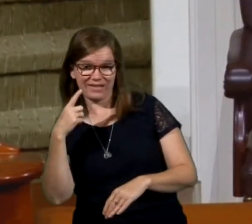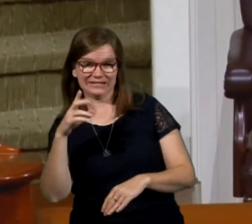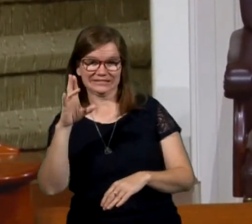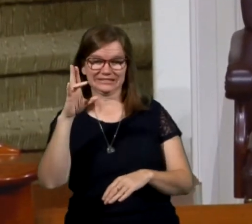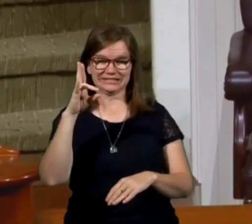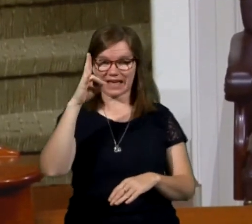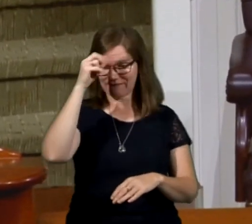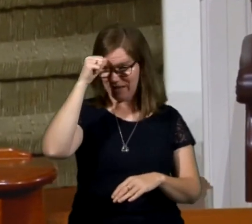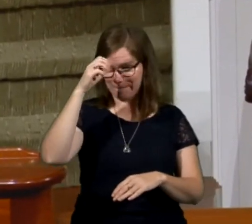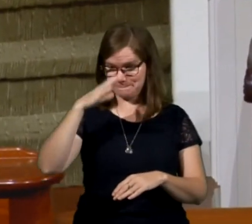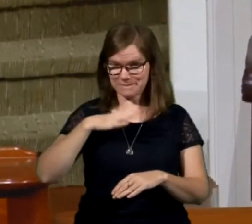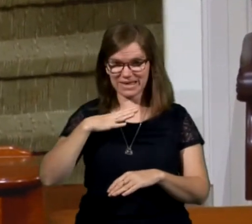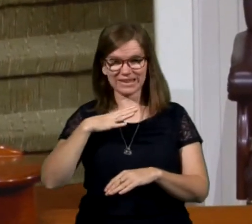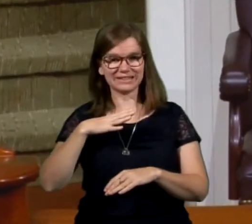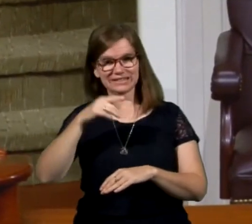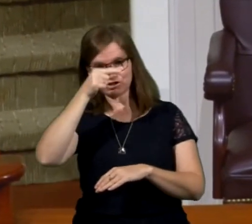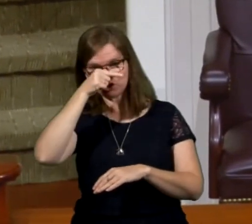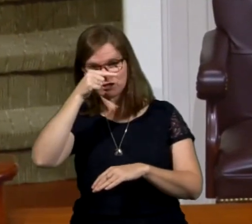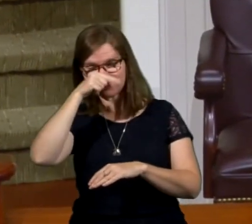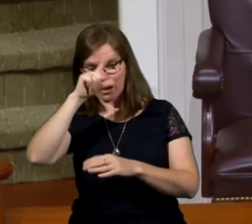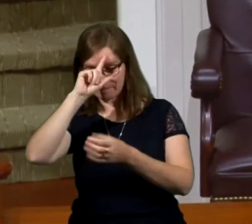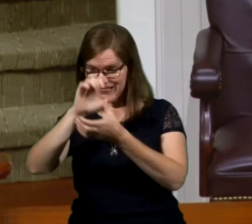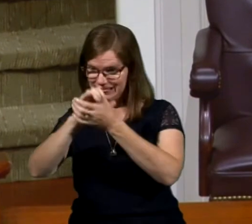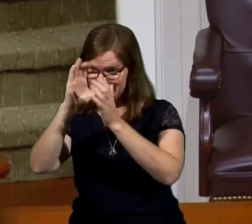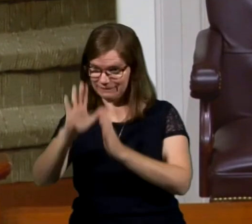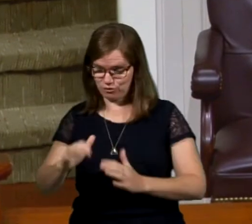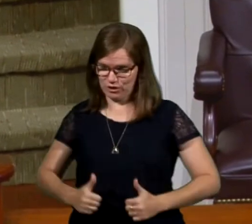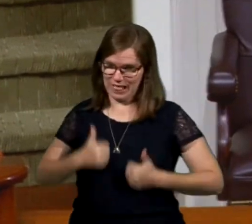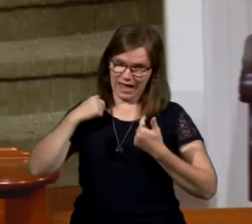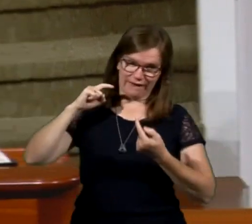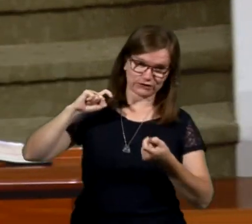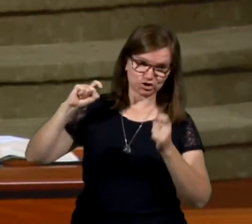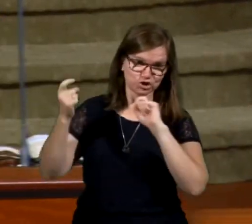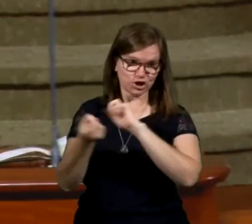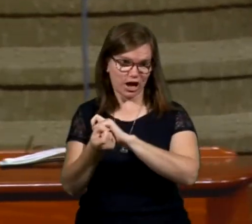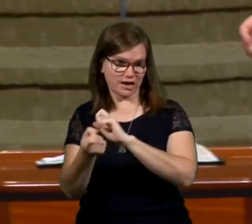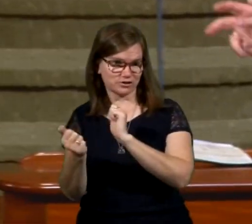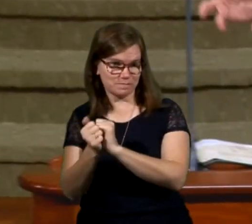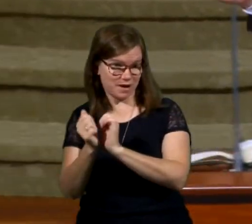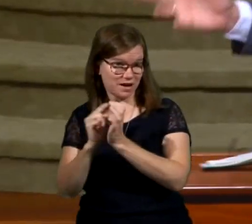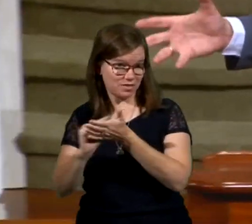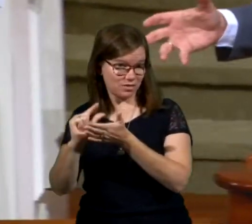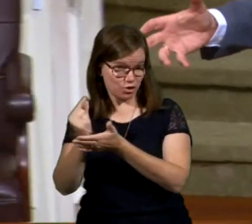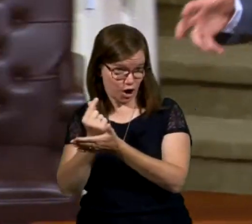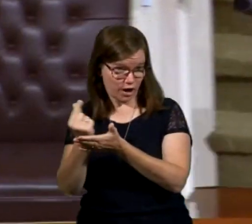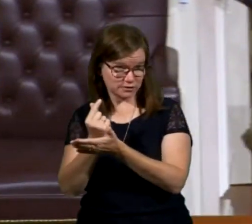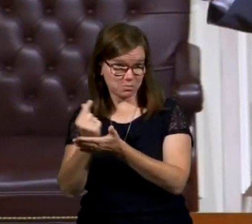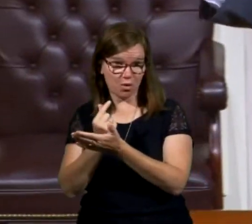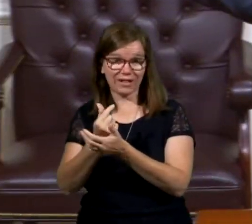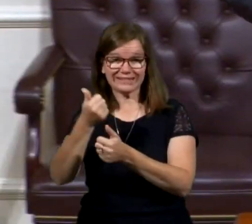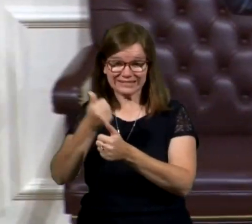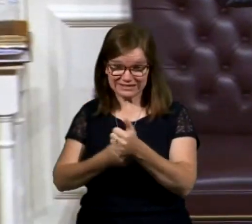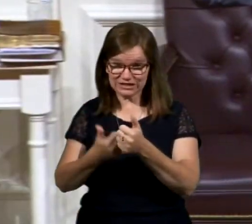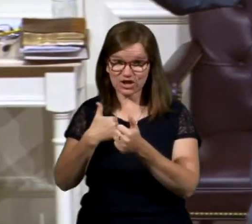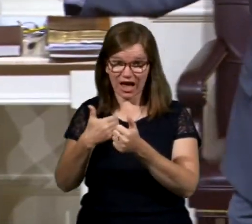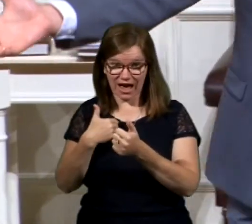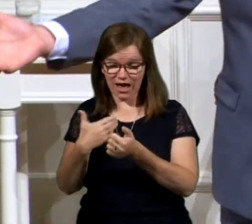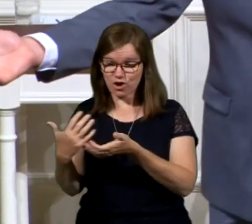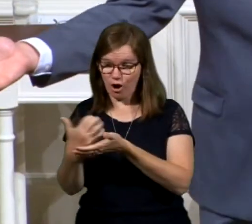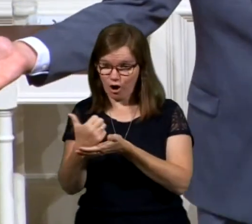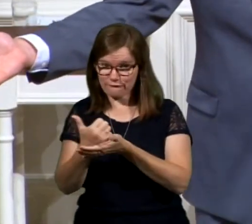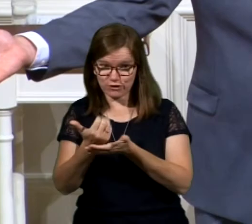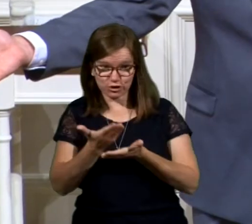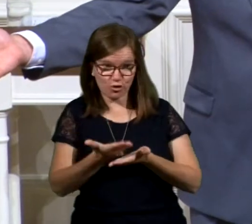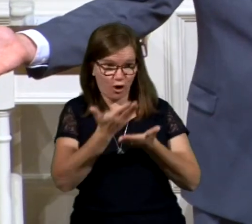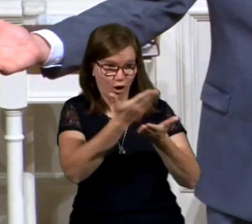men, these Gentile believers whose lives had been radically changed by the gospel, each of them had offerings to offer the local